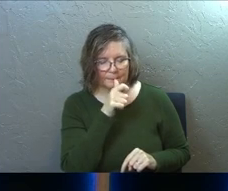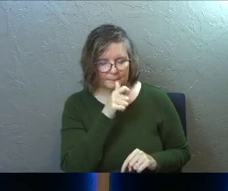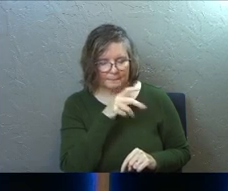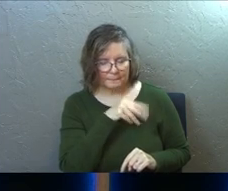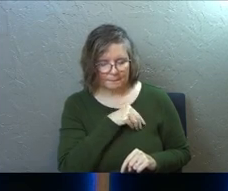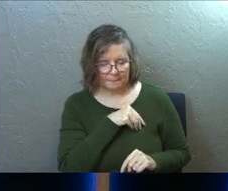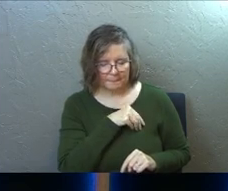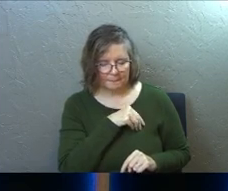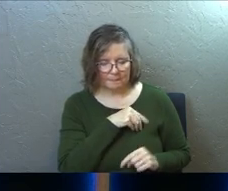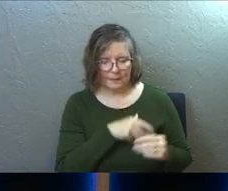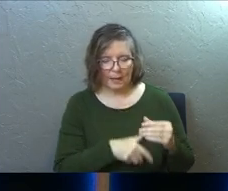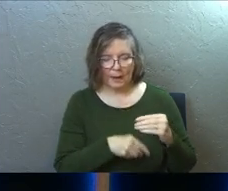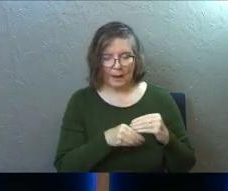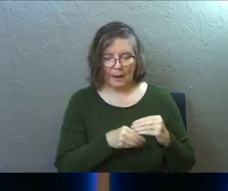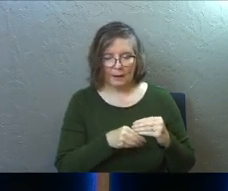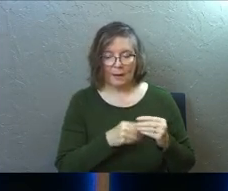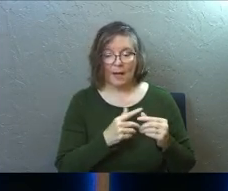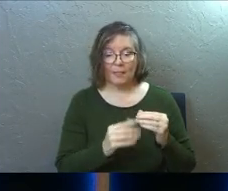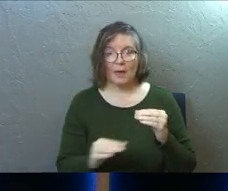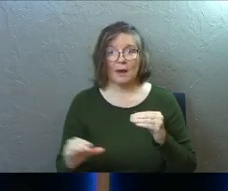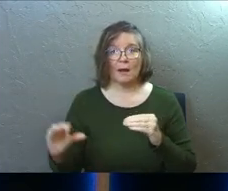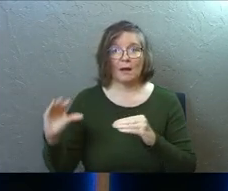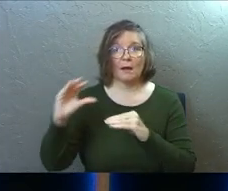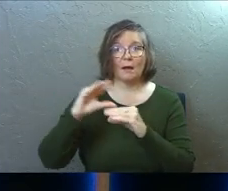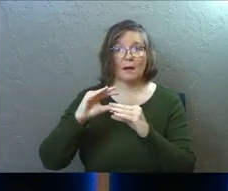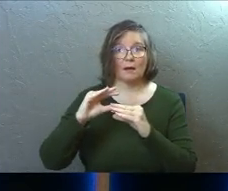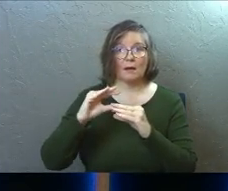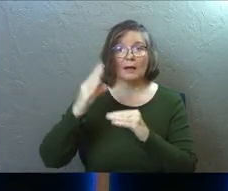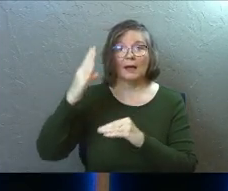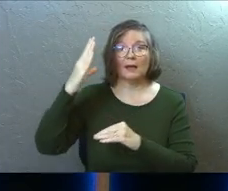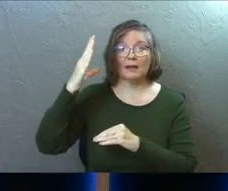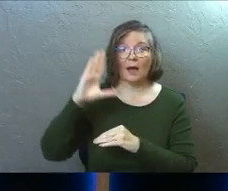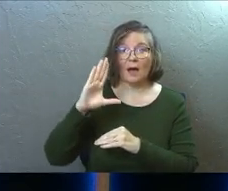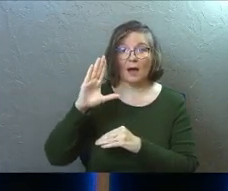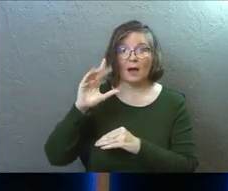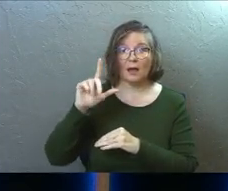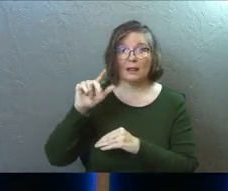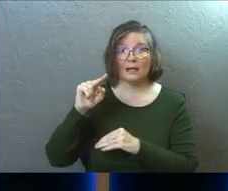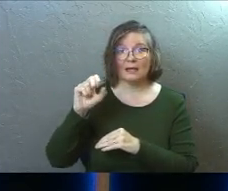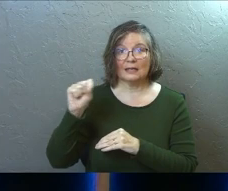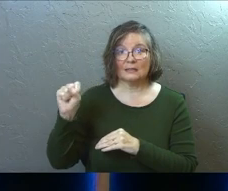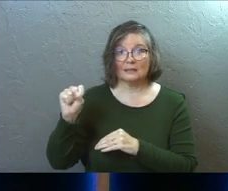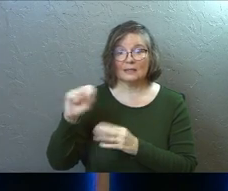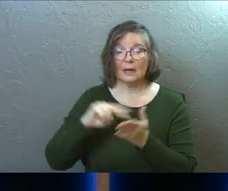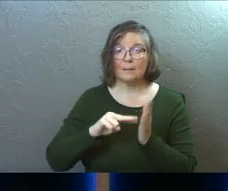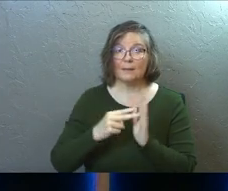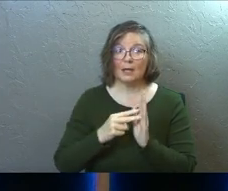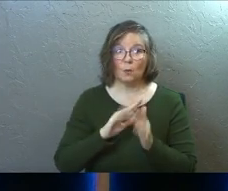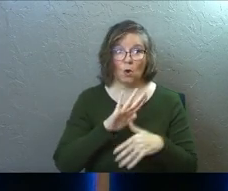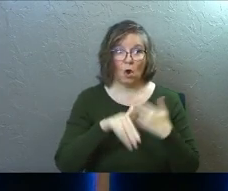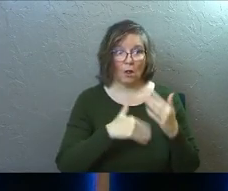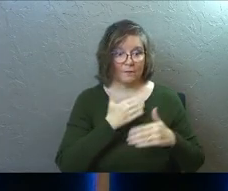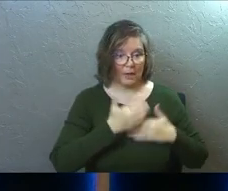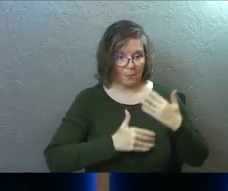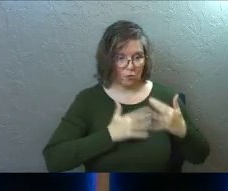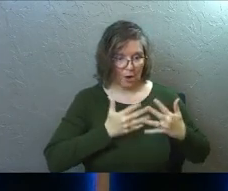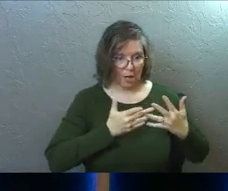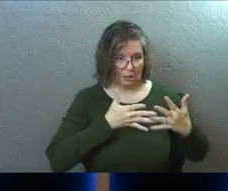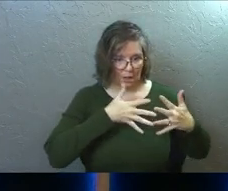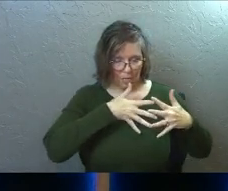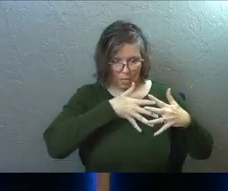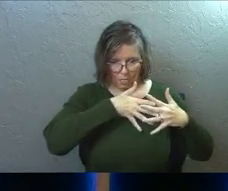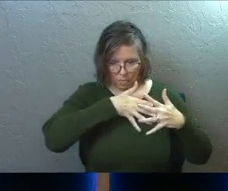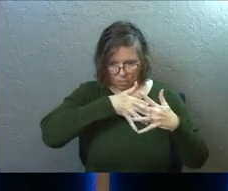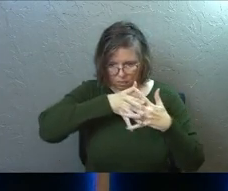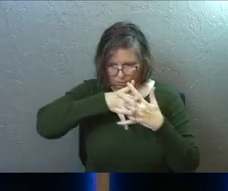then add to that patient endurance, godliness, which is when the whole thing starts to change your character deeply because you're doing all of